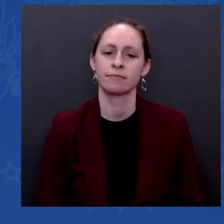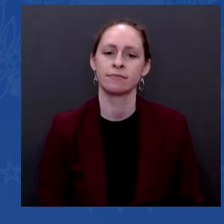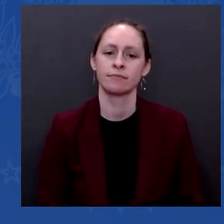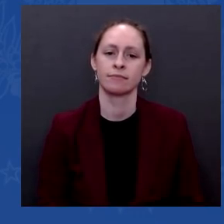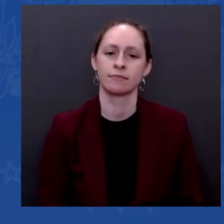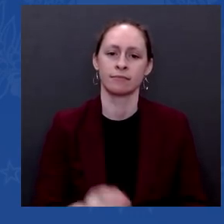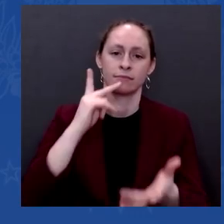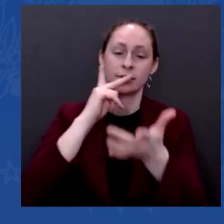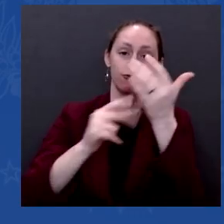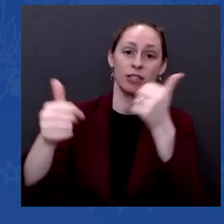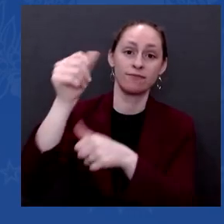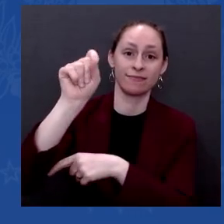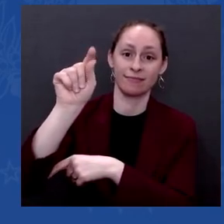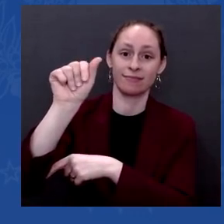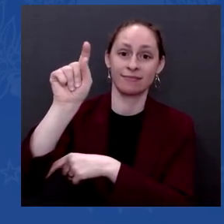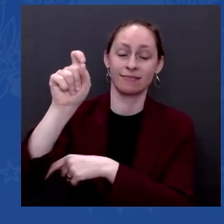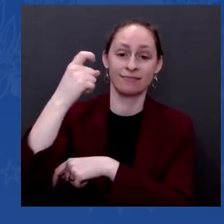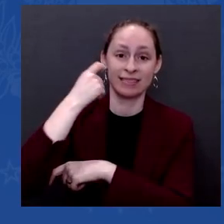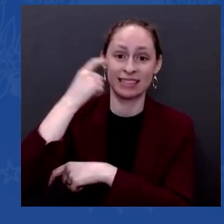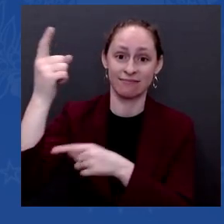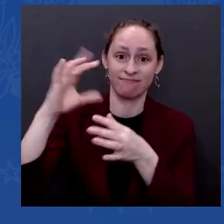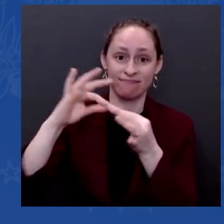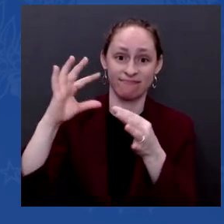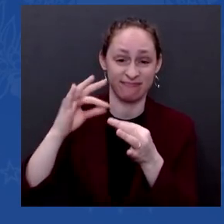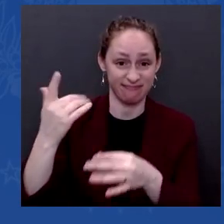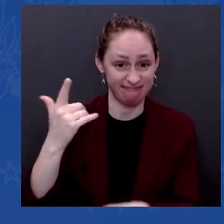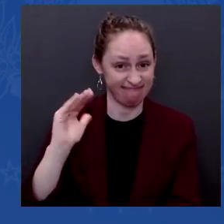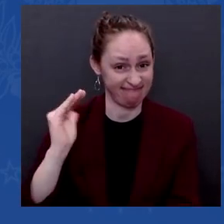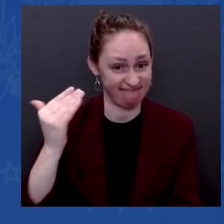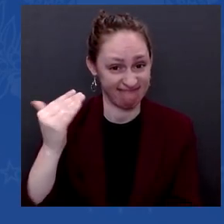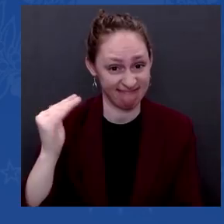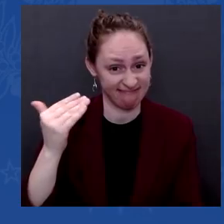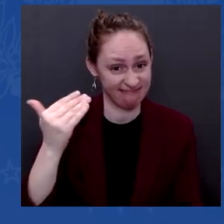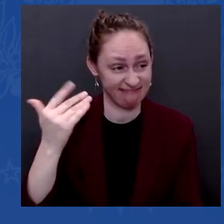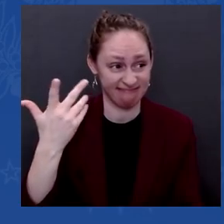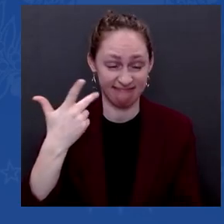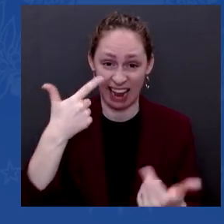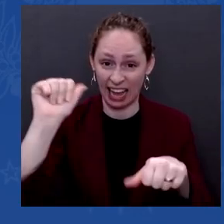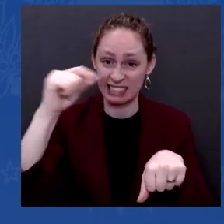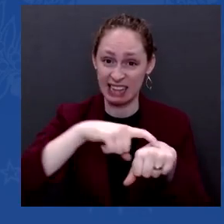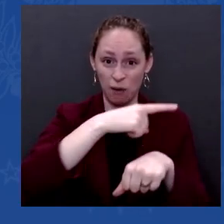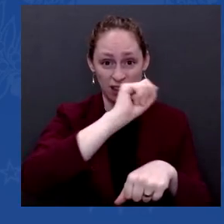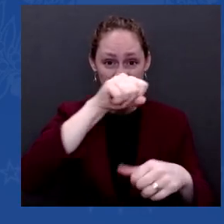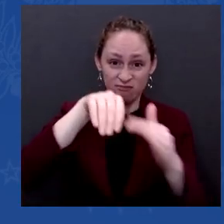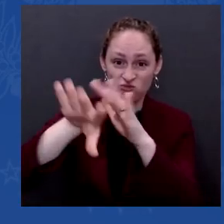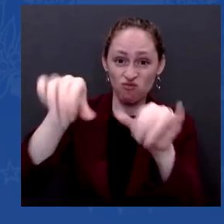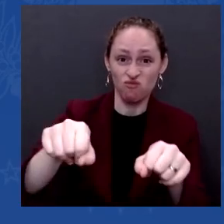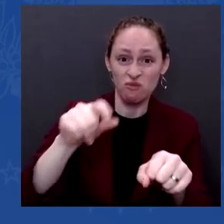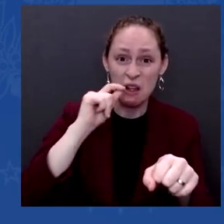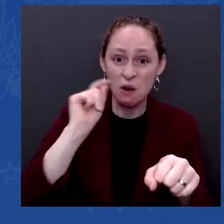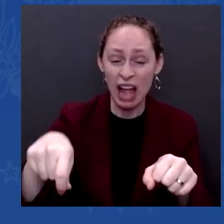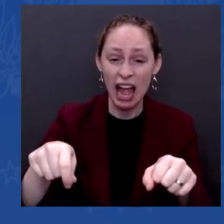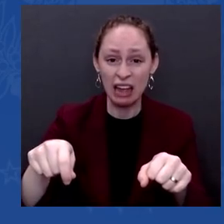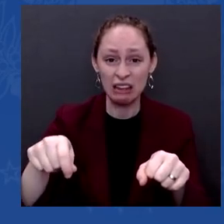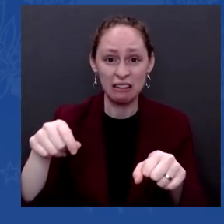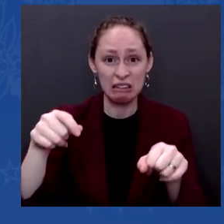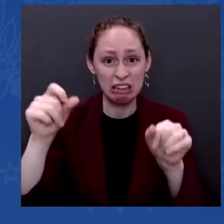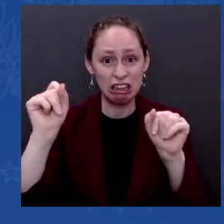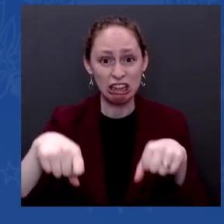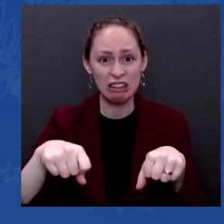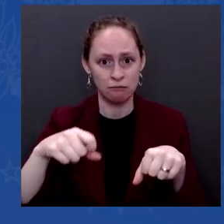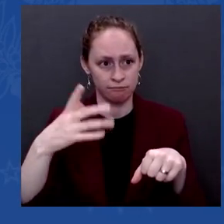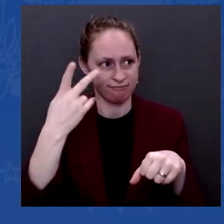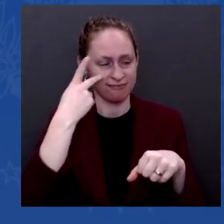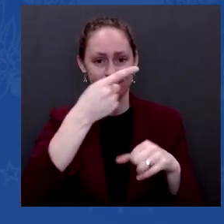attacks. And you've seen the demand that he have a sphere of influence in which you would withdraw all American troops